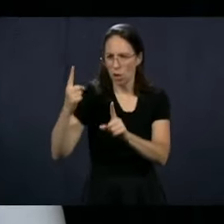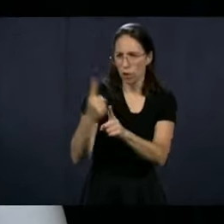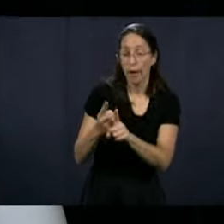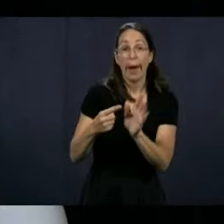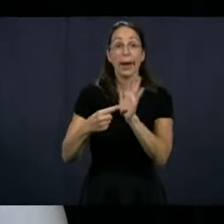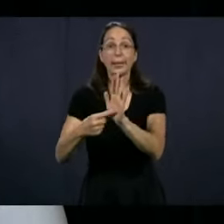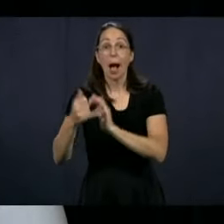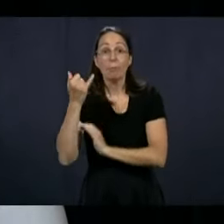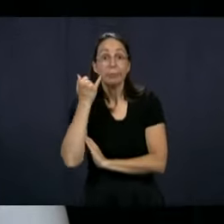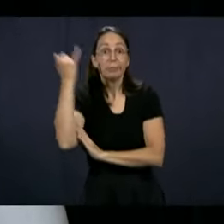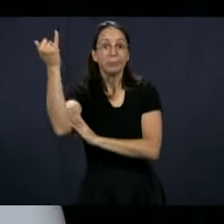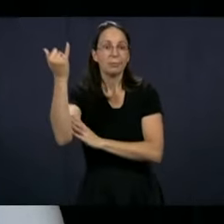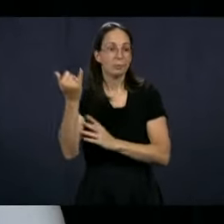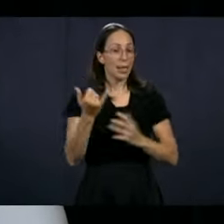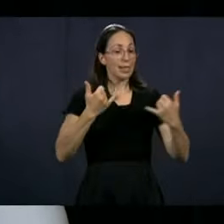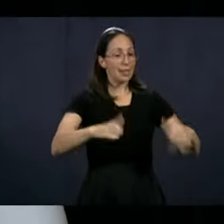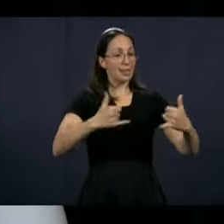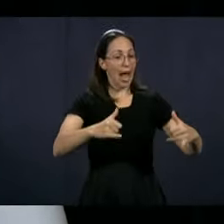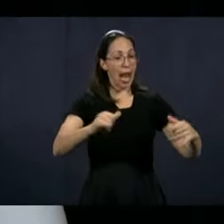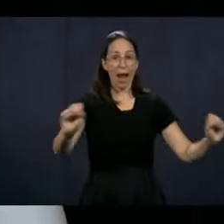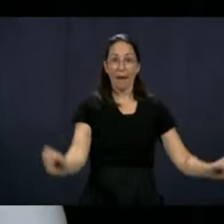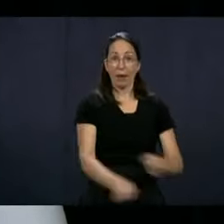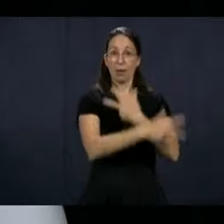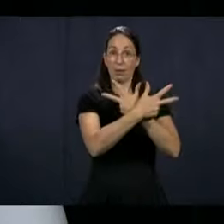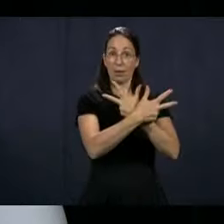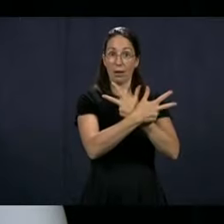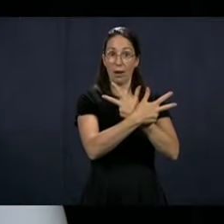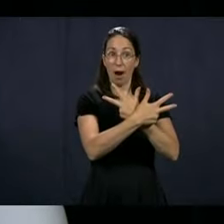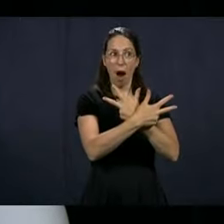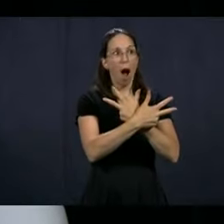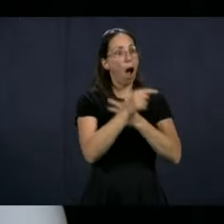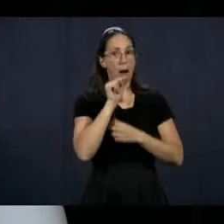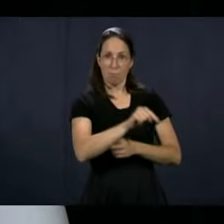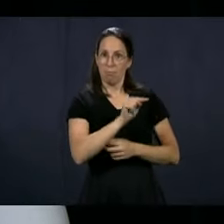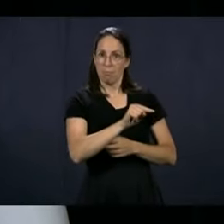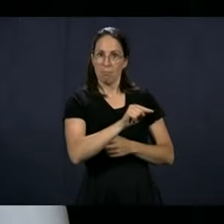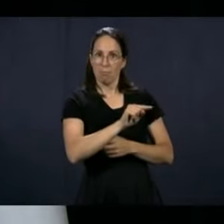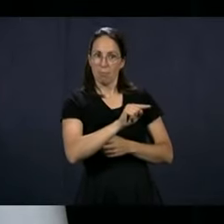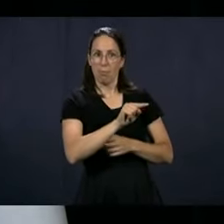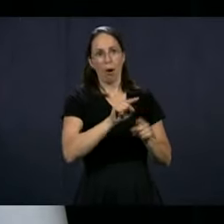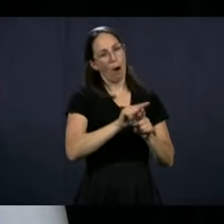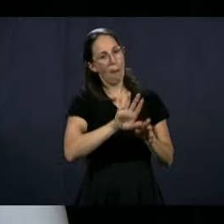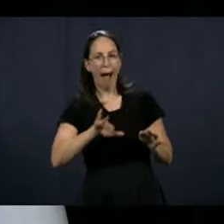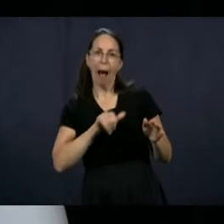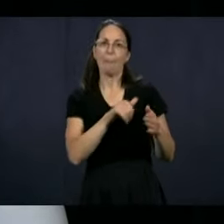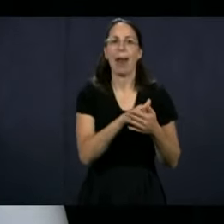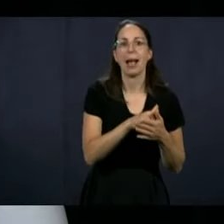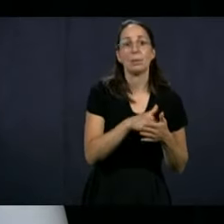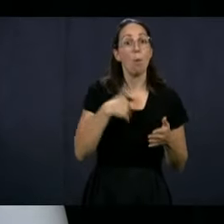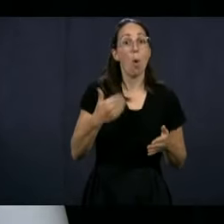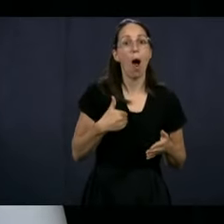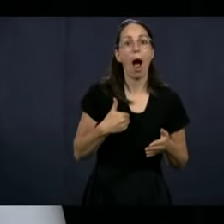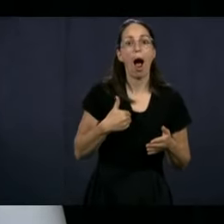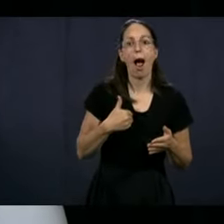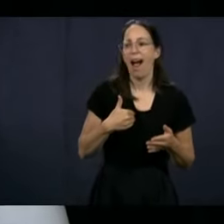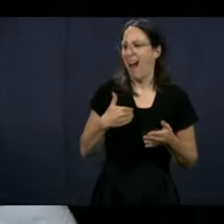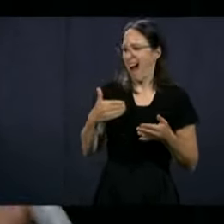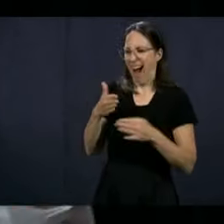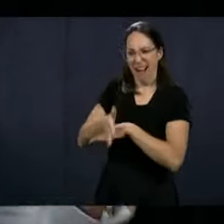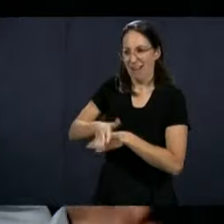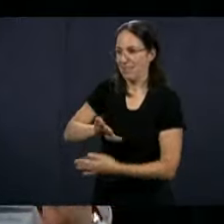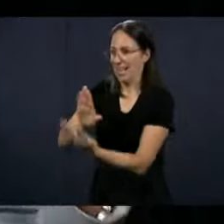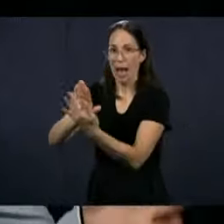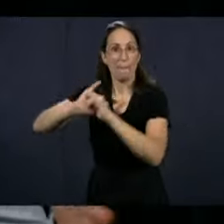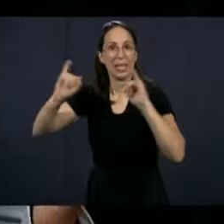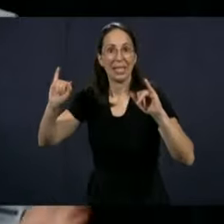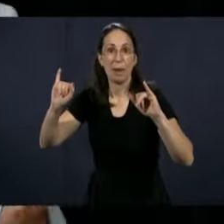the virtual rooms are going to allow us during the pandemic, of course, to be able to compensate for the reduction of activities